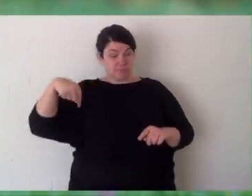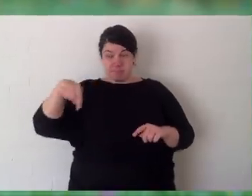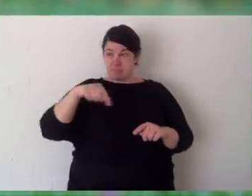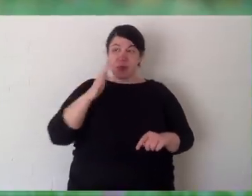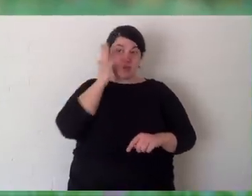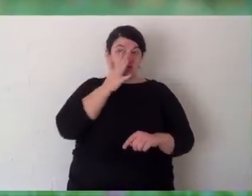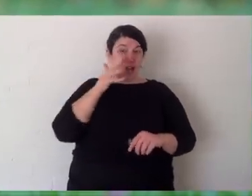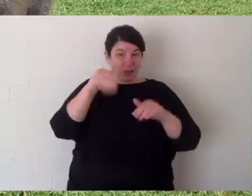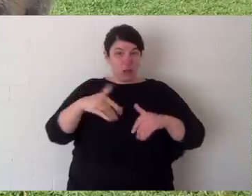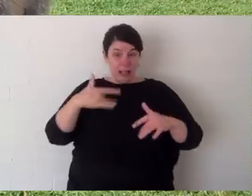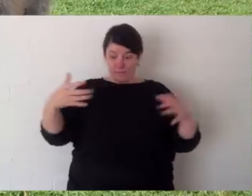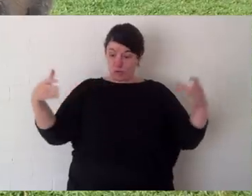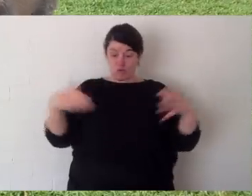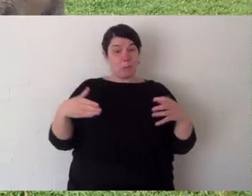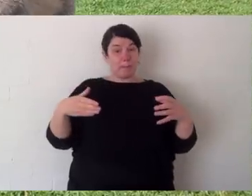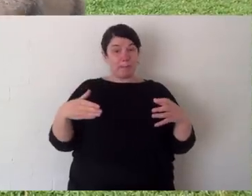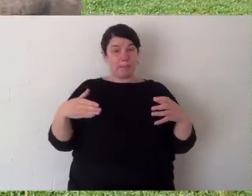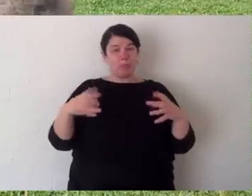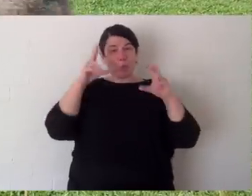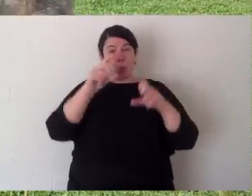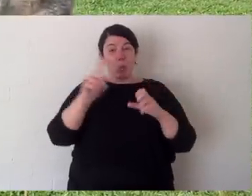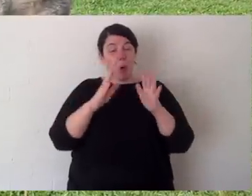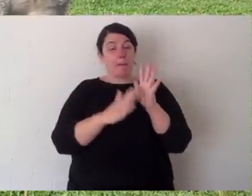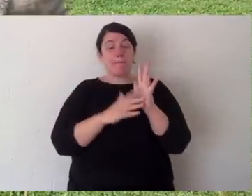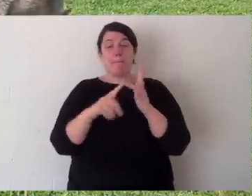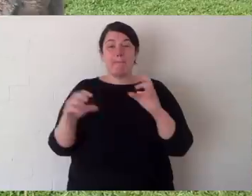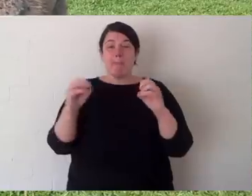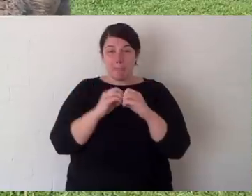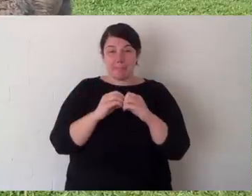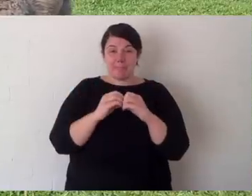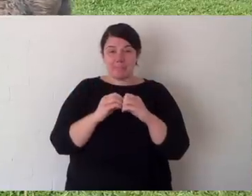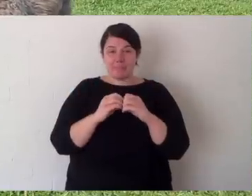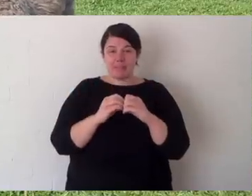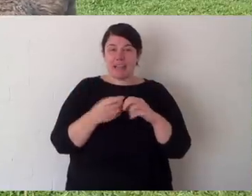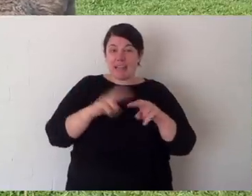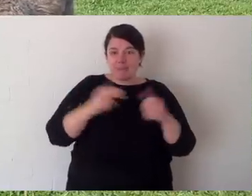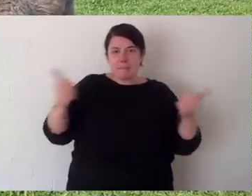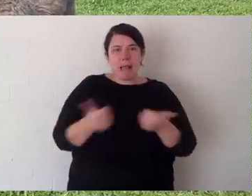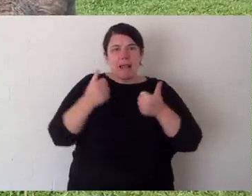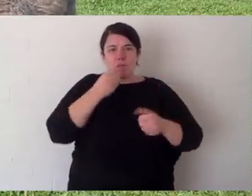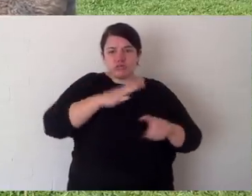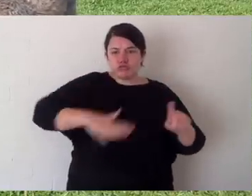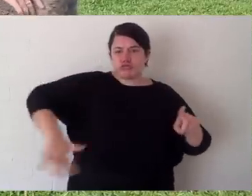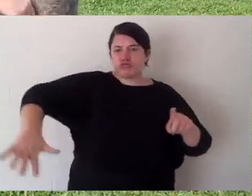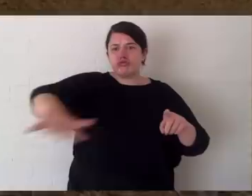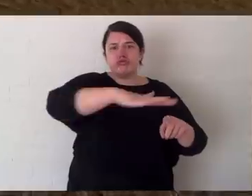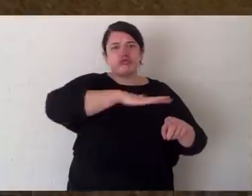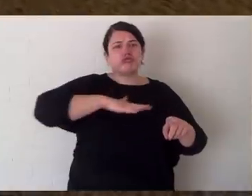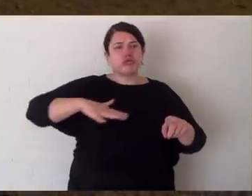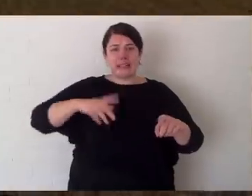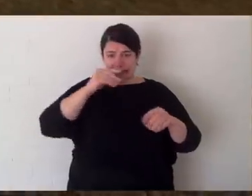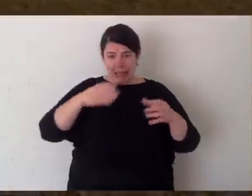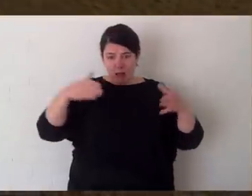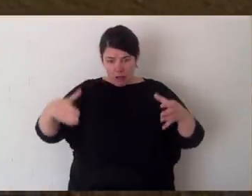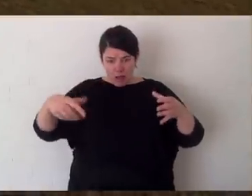And like you can see here, grey kangaroos live in groups or mobs. Those mobs in areas where there is